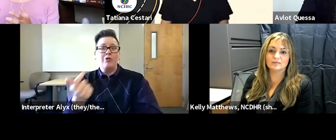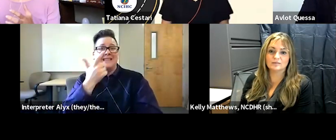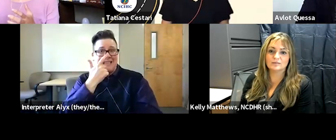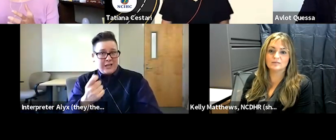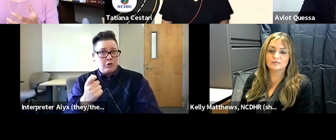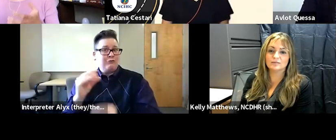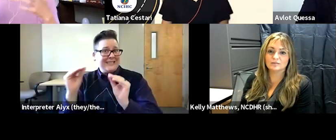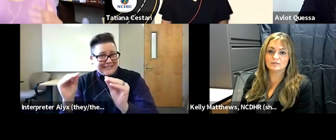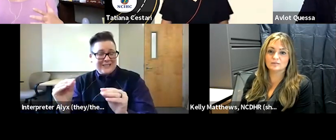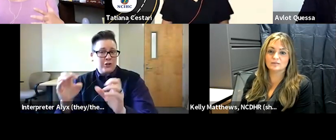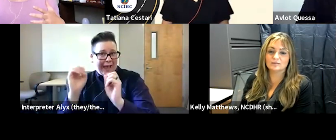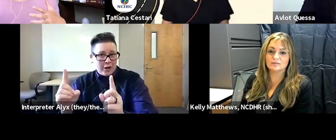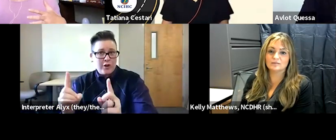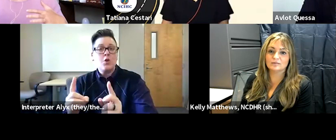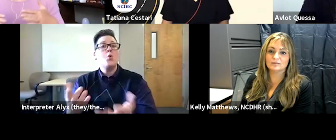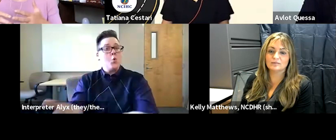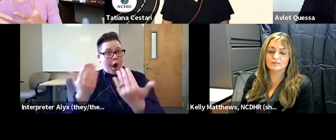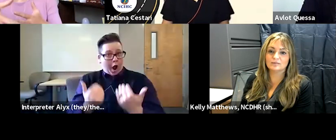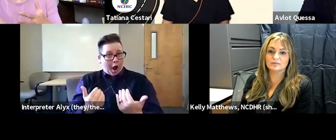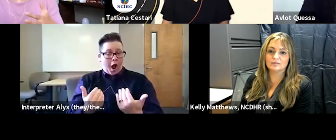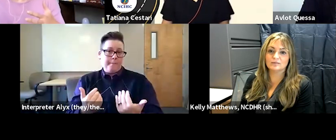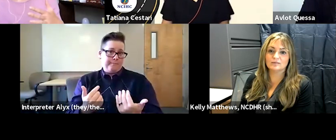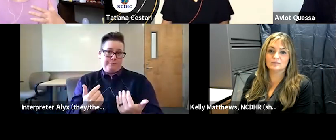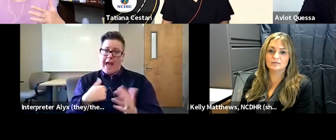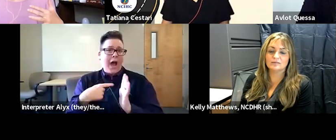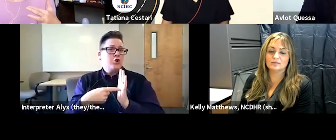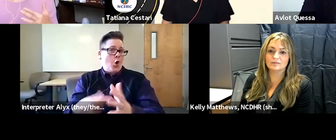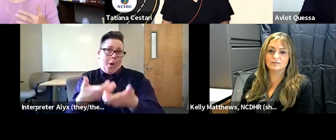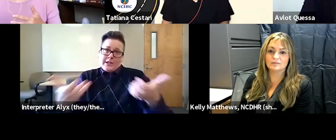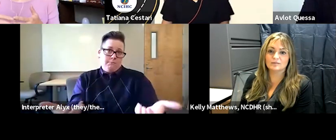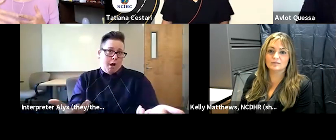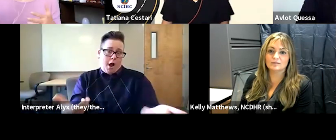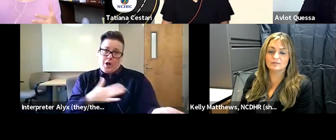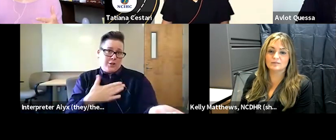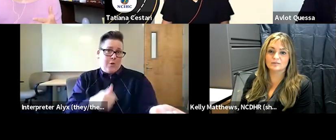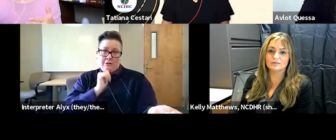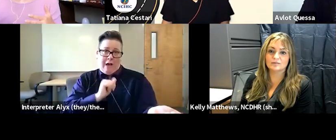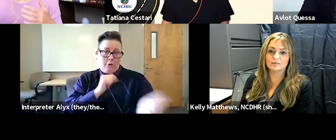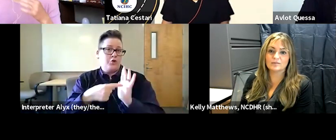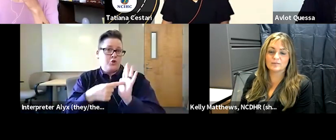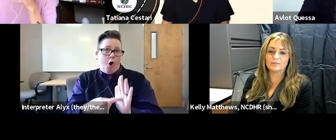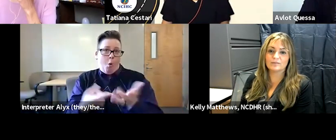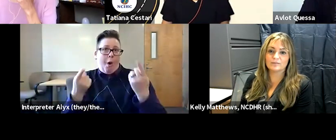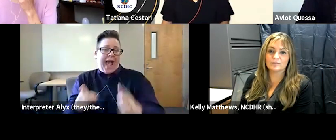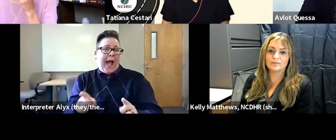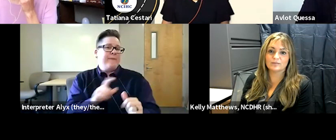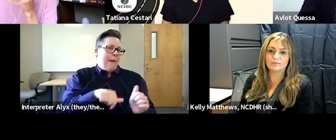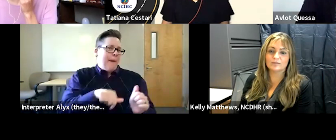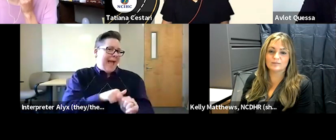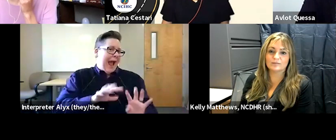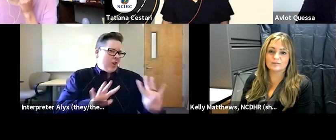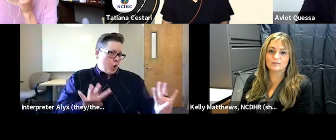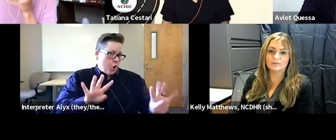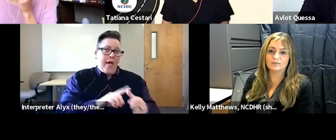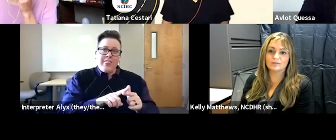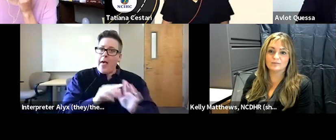training and education come and i can show you as much as you're willing to tolerate of what happens behind the curtain and you can apply this